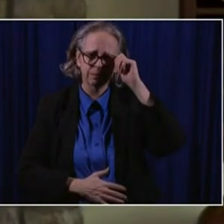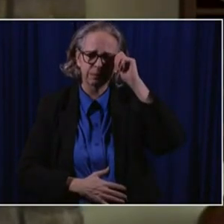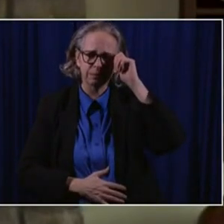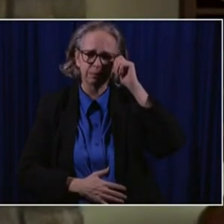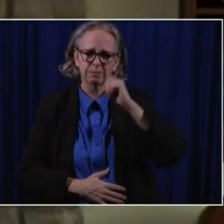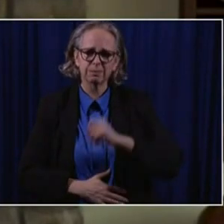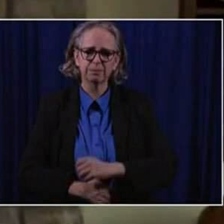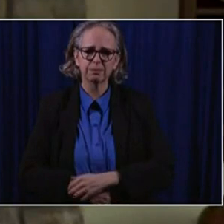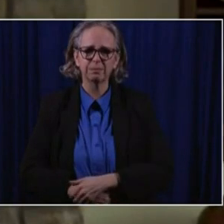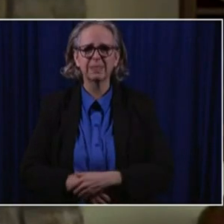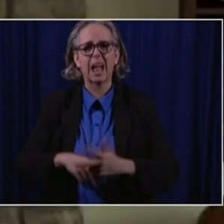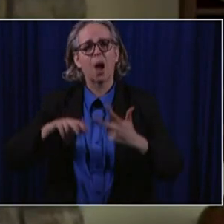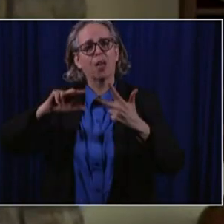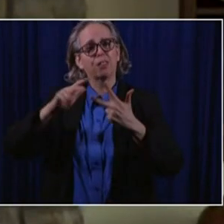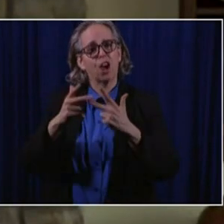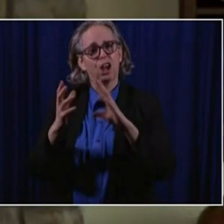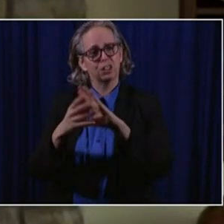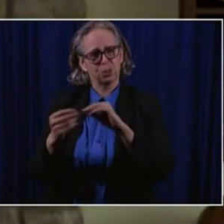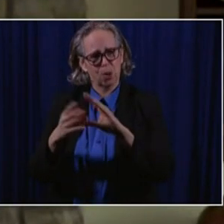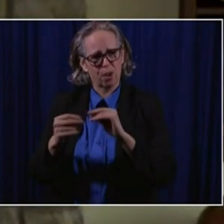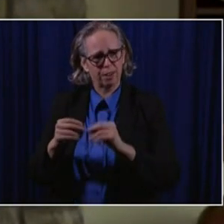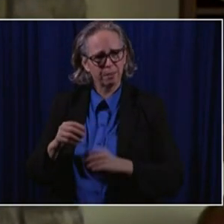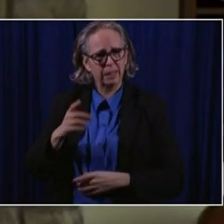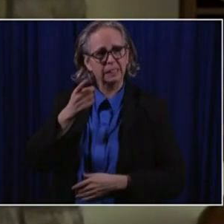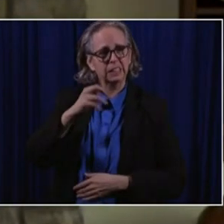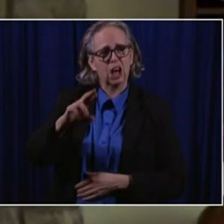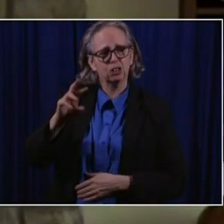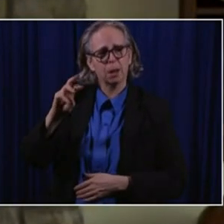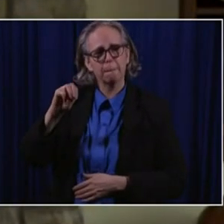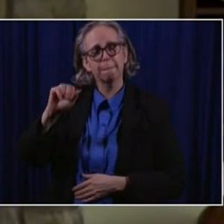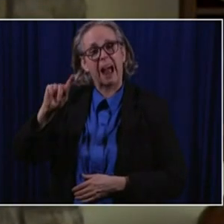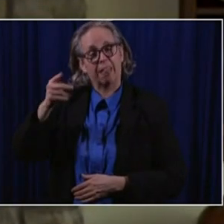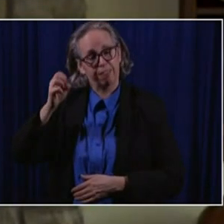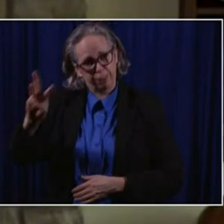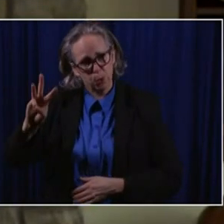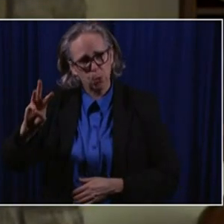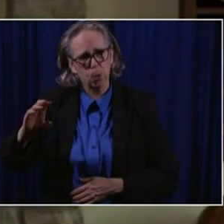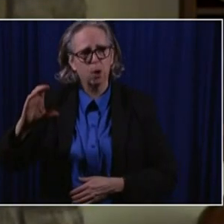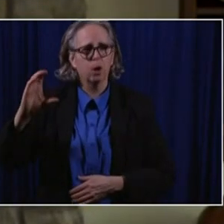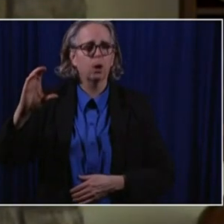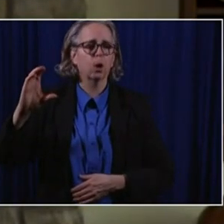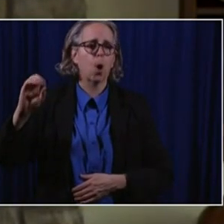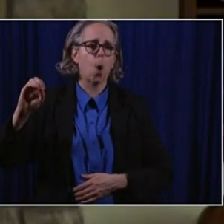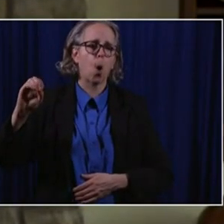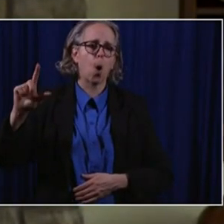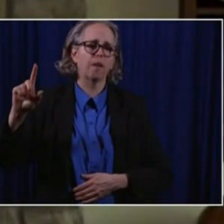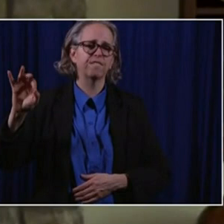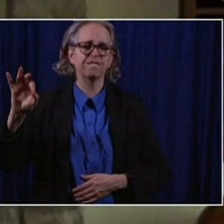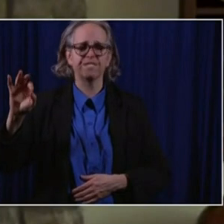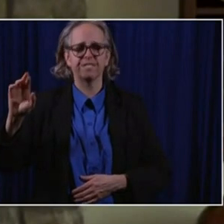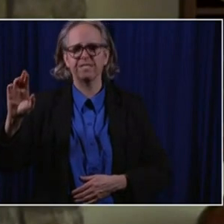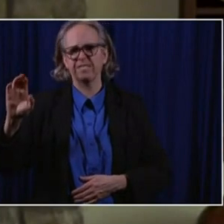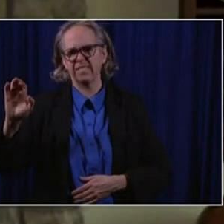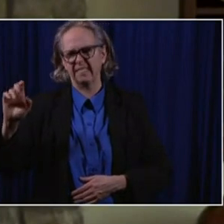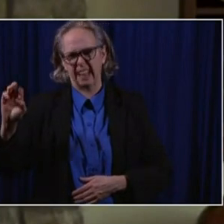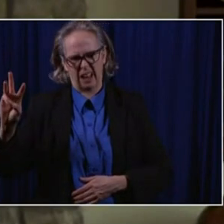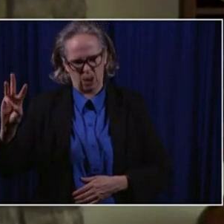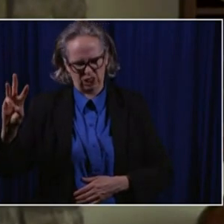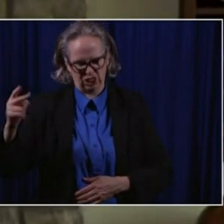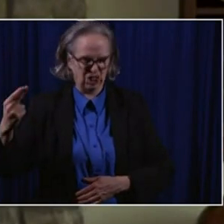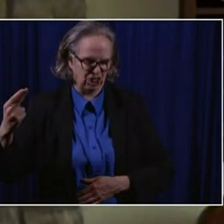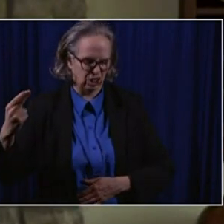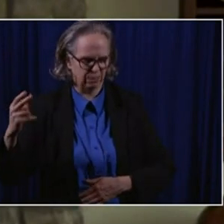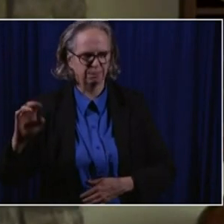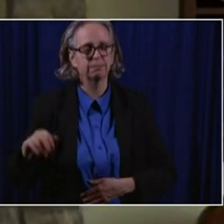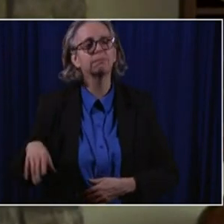Dr. Matthew Colflesch, um, is a physician for Trinity health system in Steubenville, Jefferson County. Uh, coronavirus